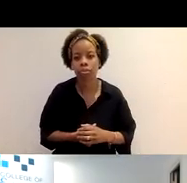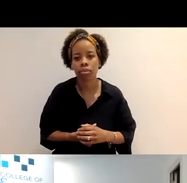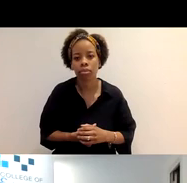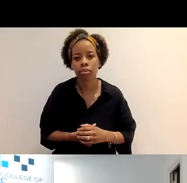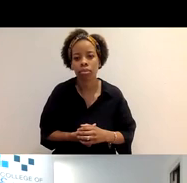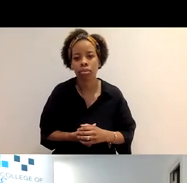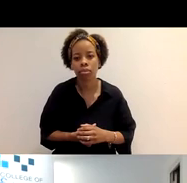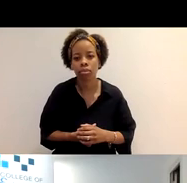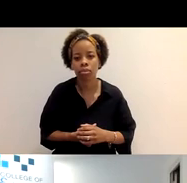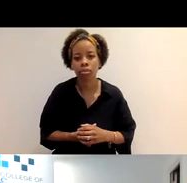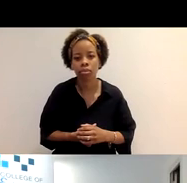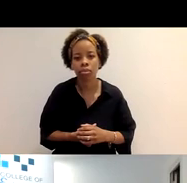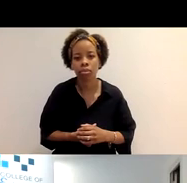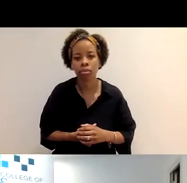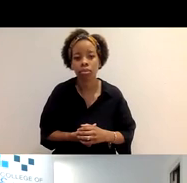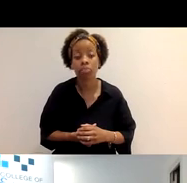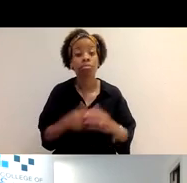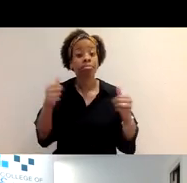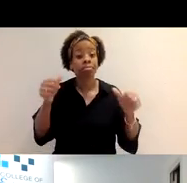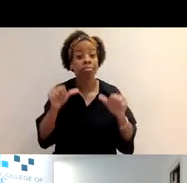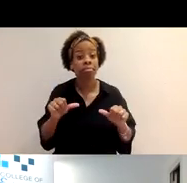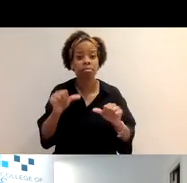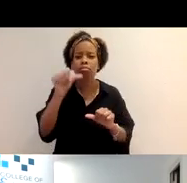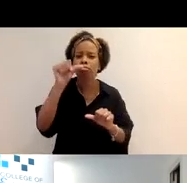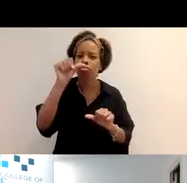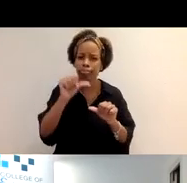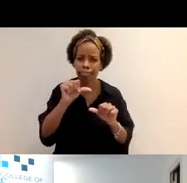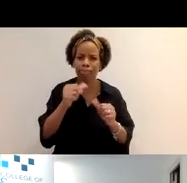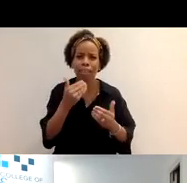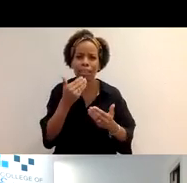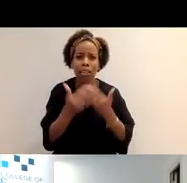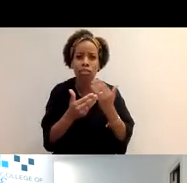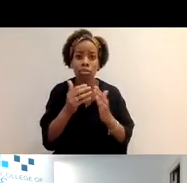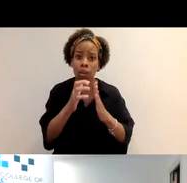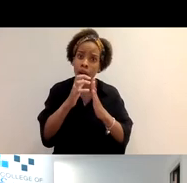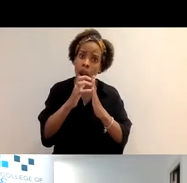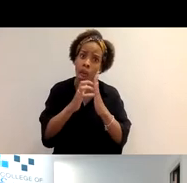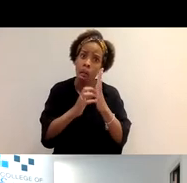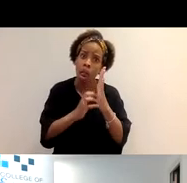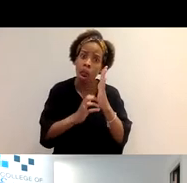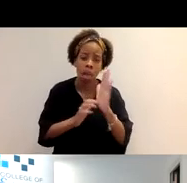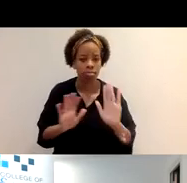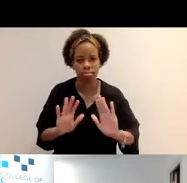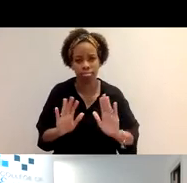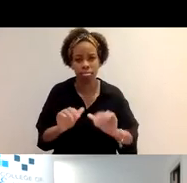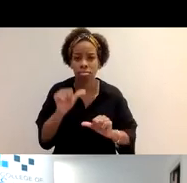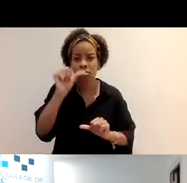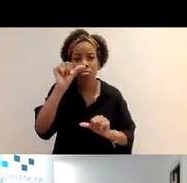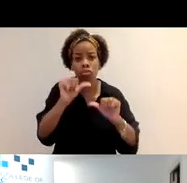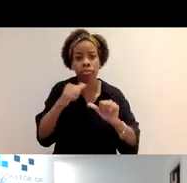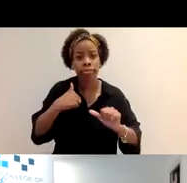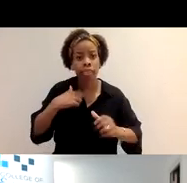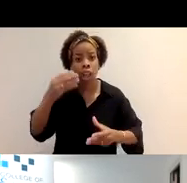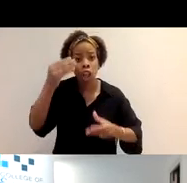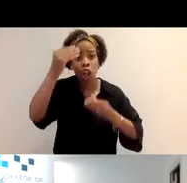You can add a brief description here, it doesn't need to be an essay, it can just say very briefly what the learning was about and what you did.